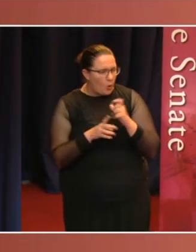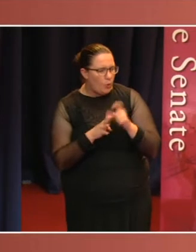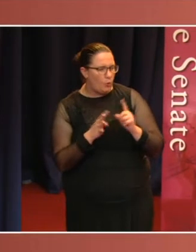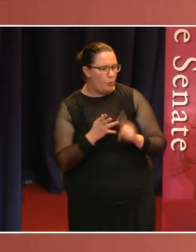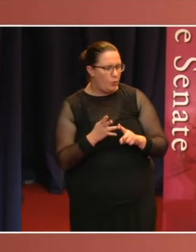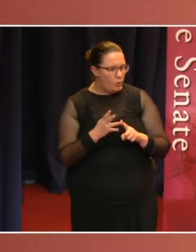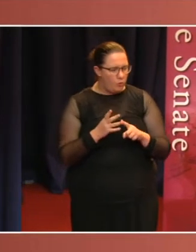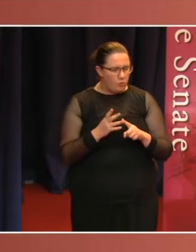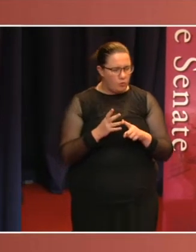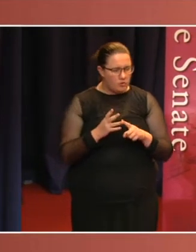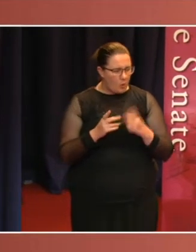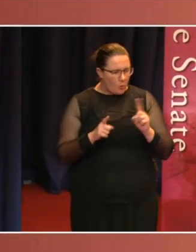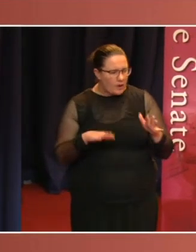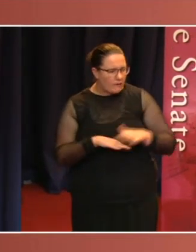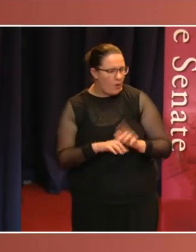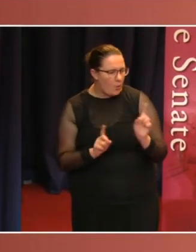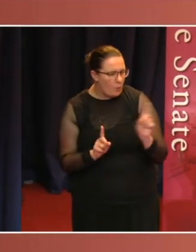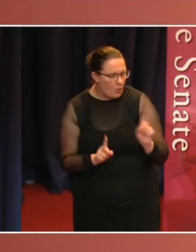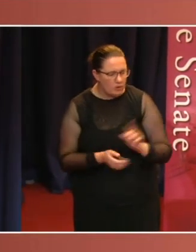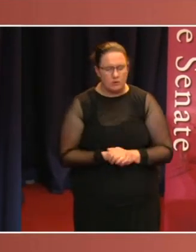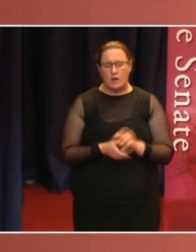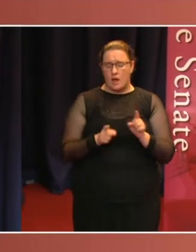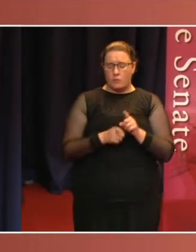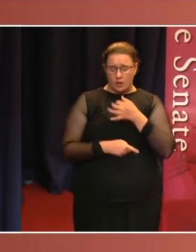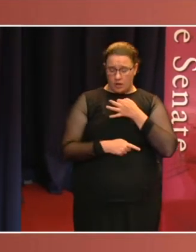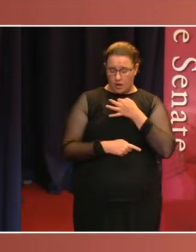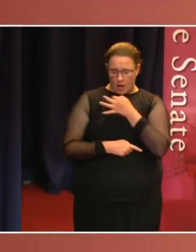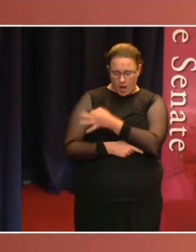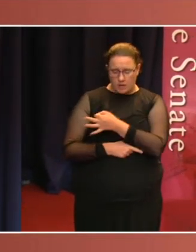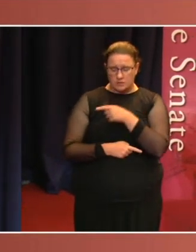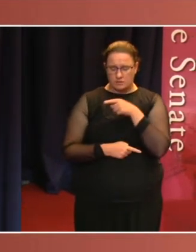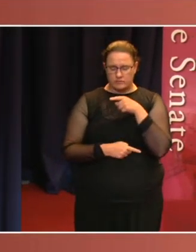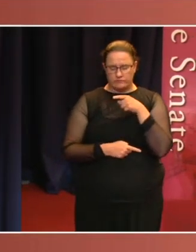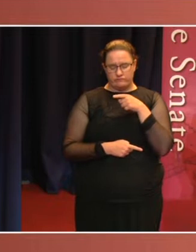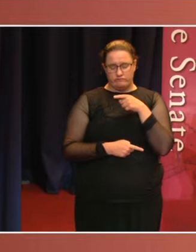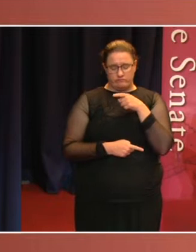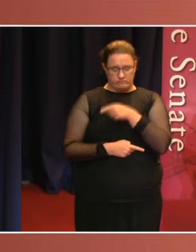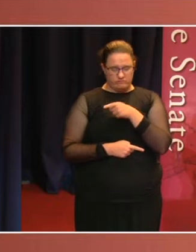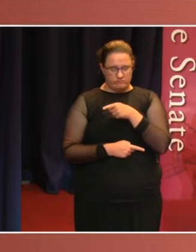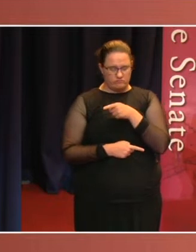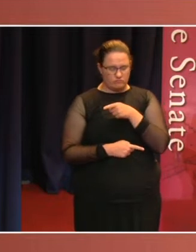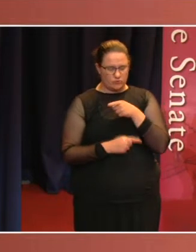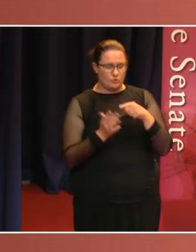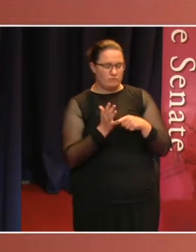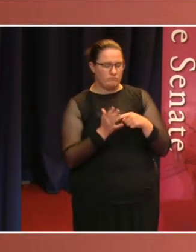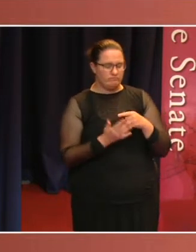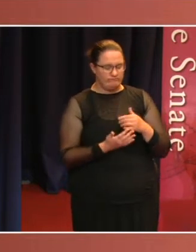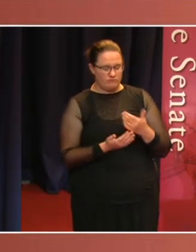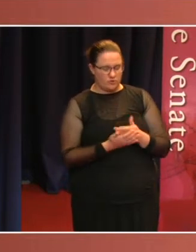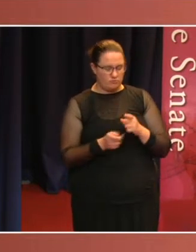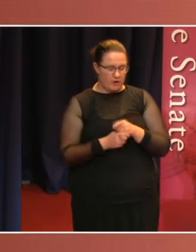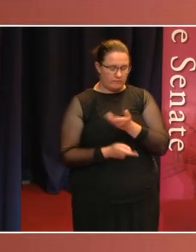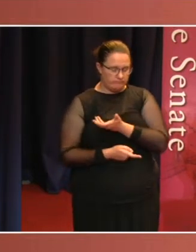motion requirement. And secondly, require the Government to table the final reports and written advice received from a